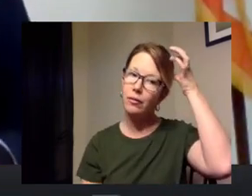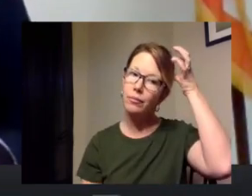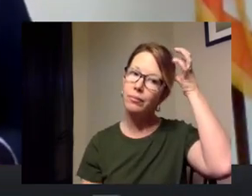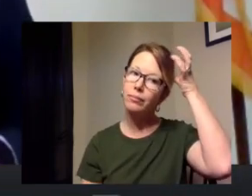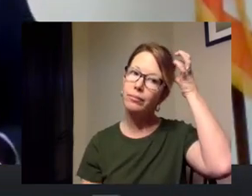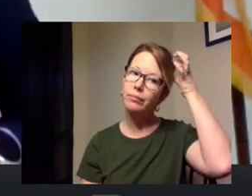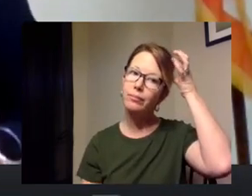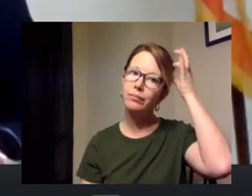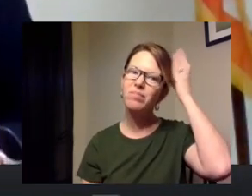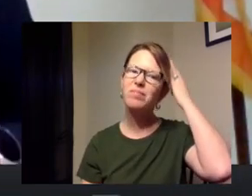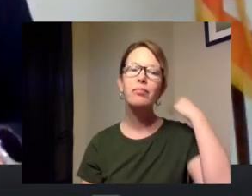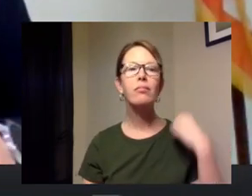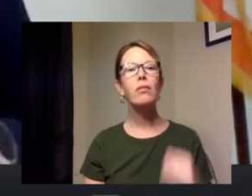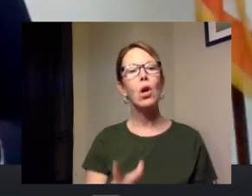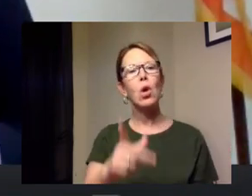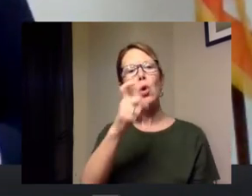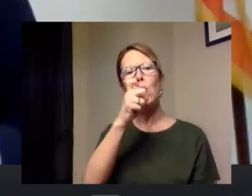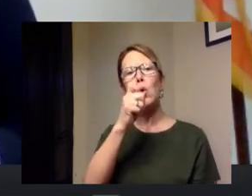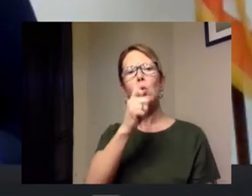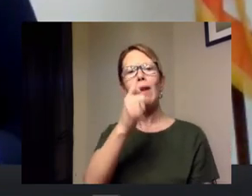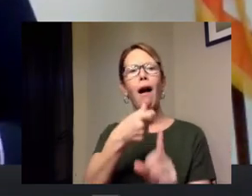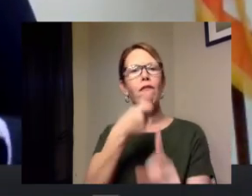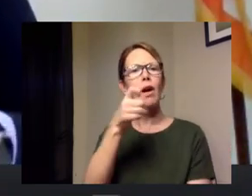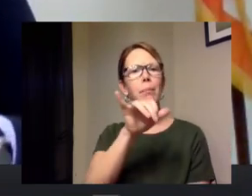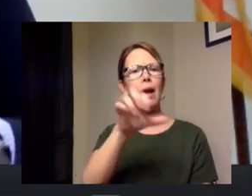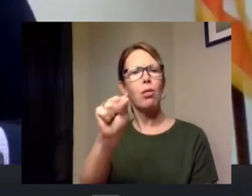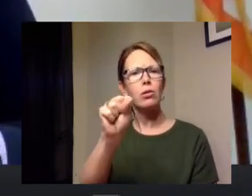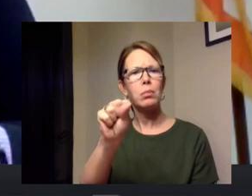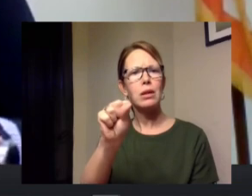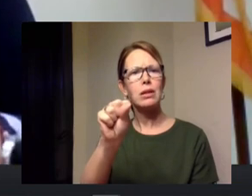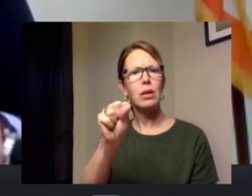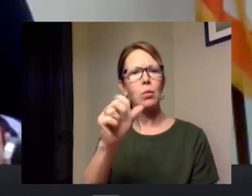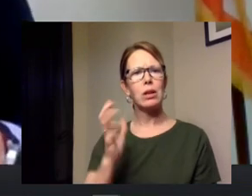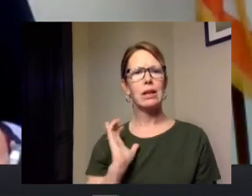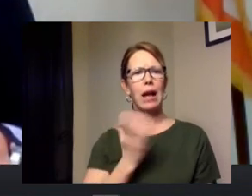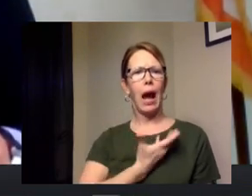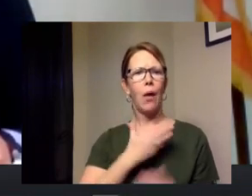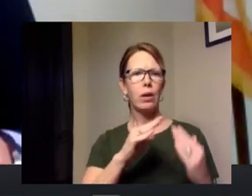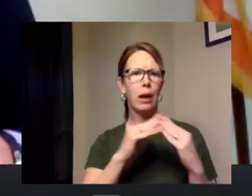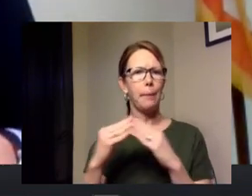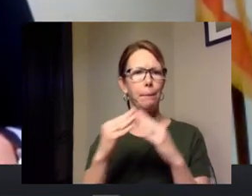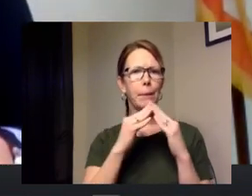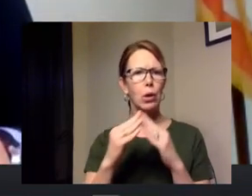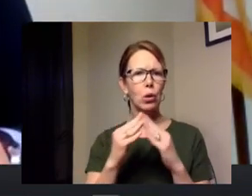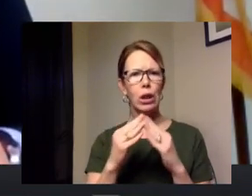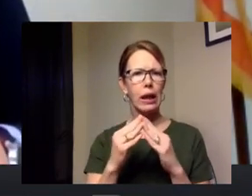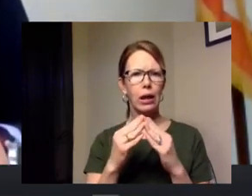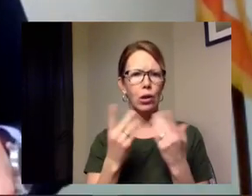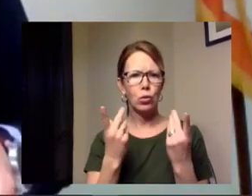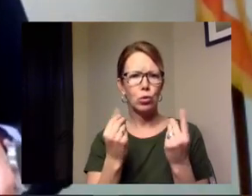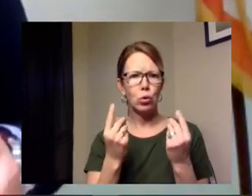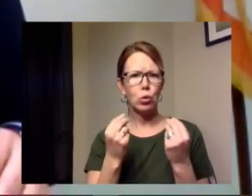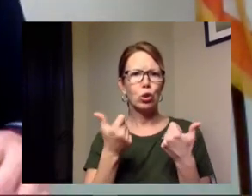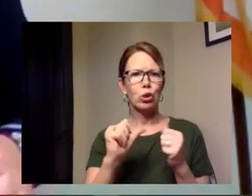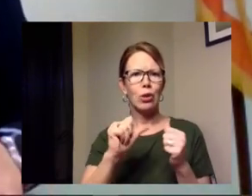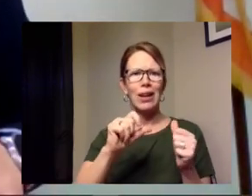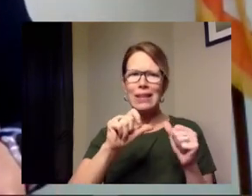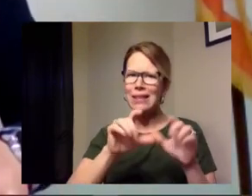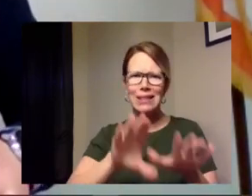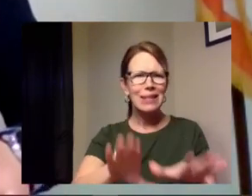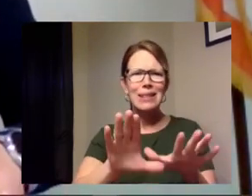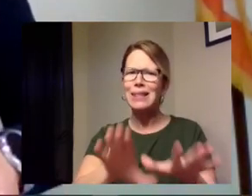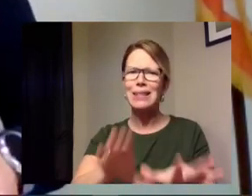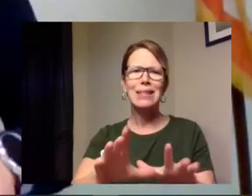ready for those who are not from yellow springs what is our community doing to help deter these visitors during this time